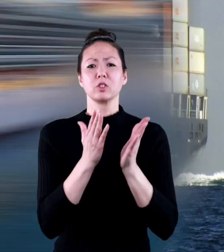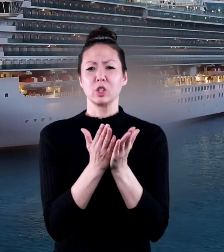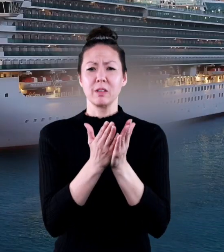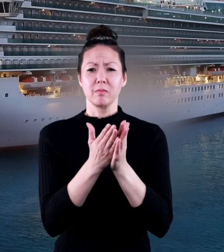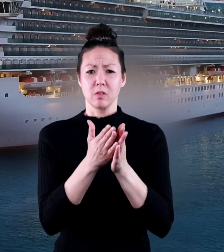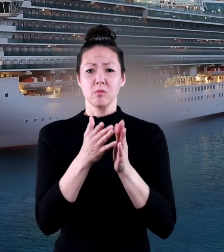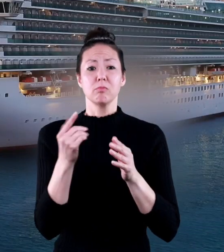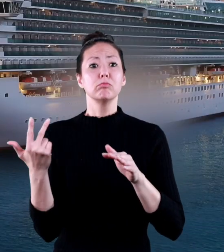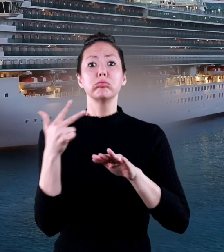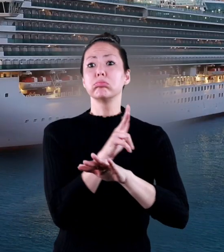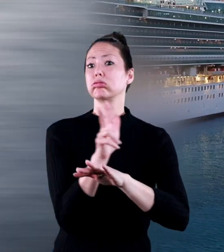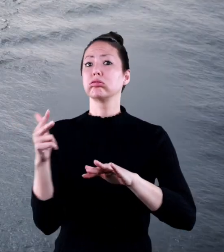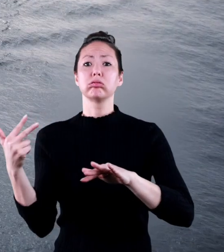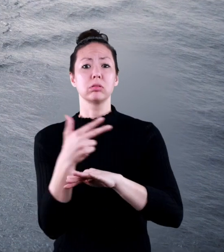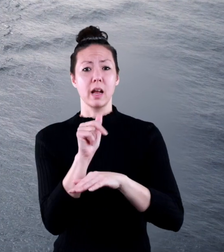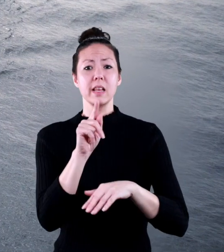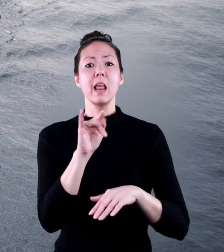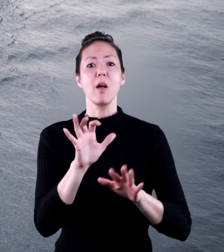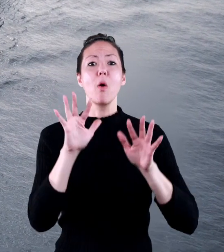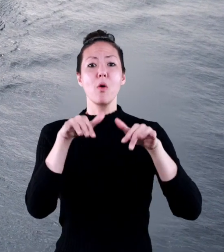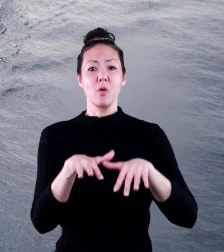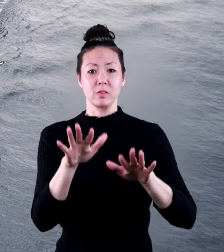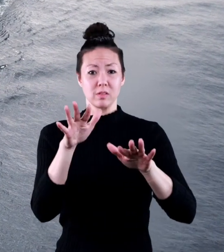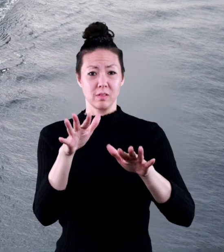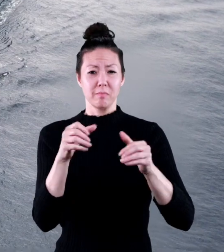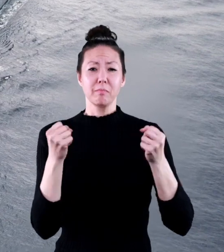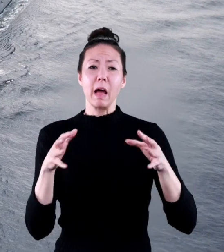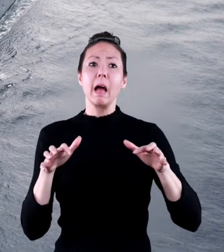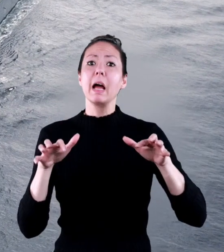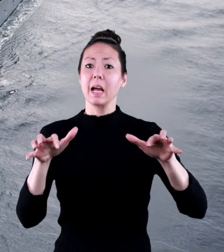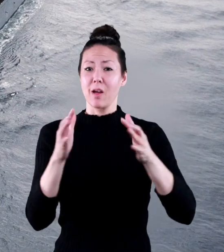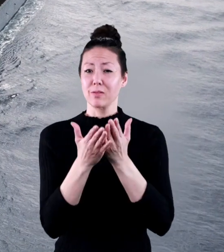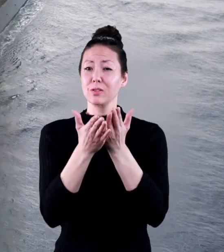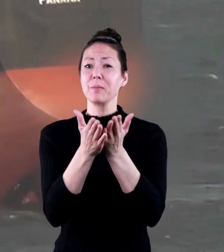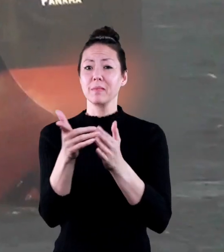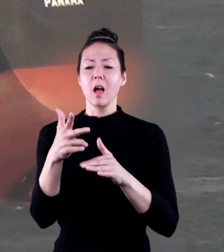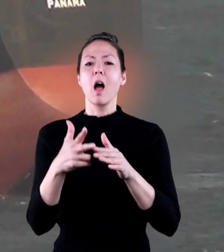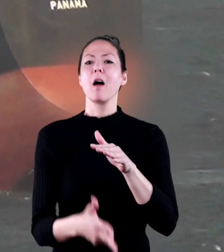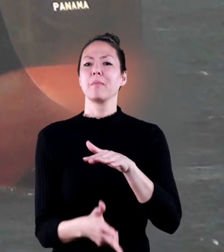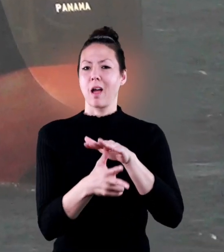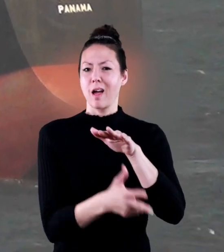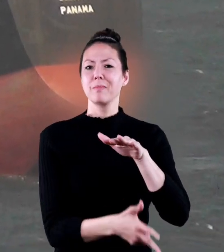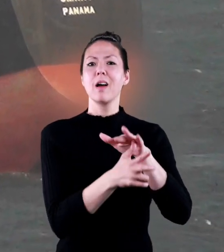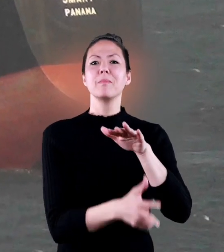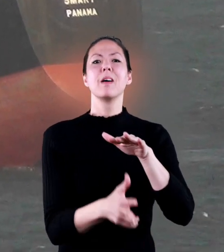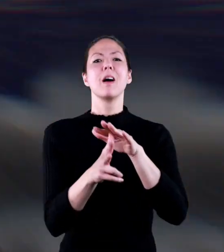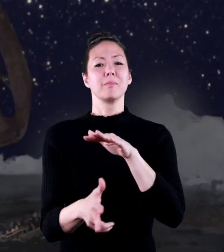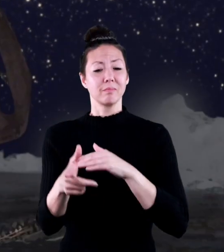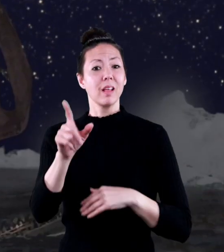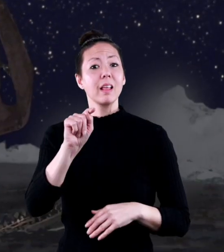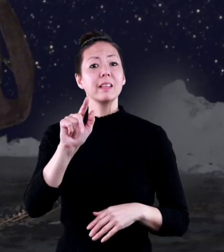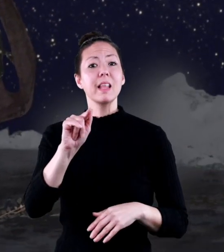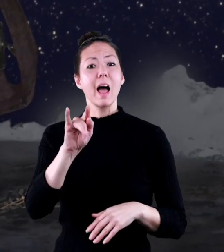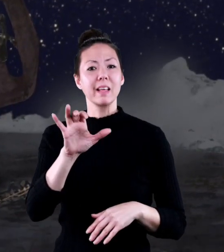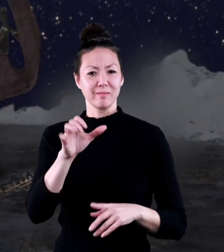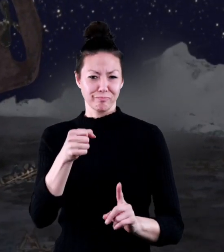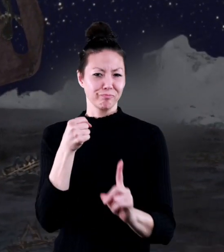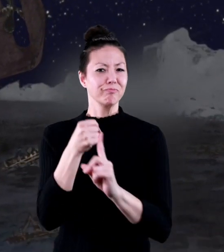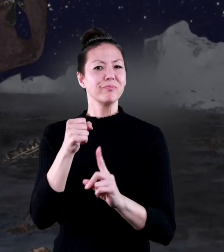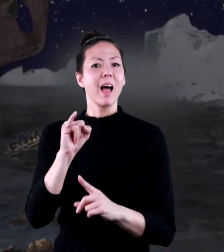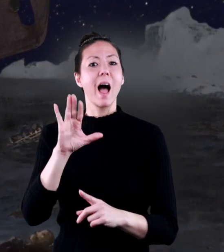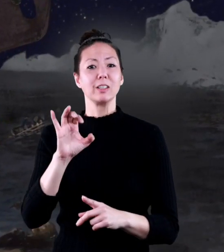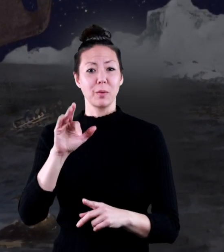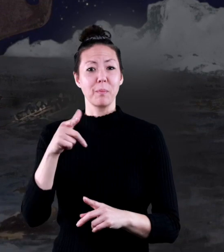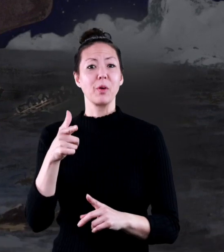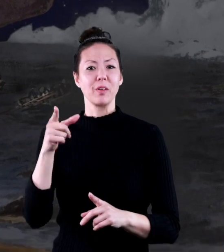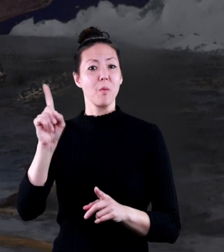many thousands of ships have crossed the Atlantic, and thousands of ships have sunk in the Atlantic. The Titanic hit an